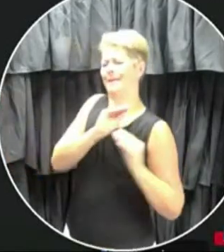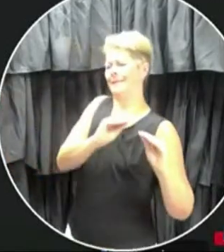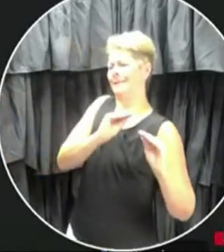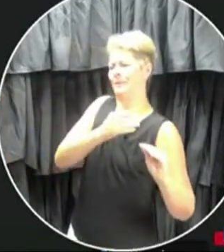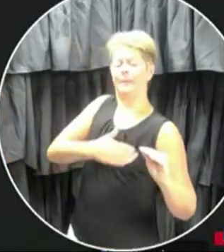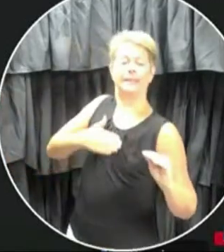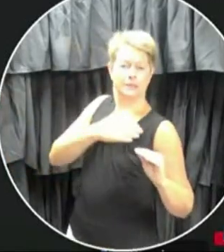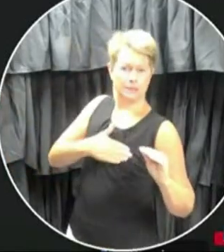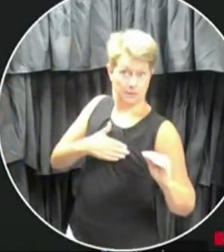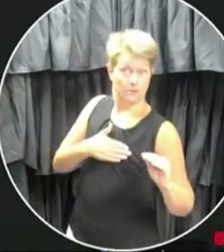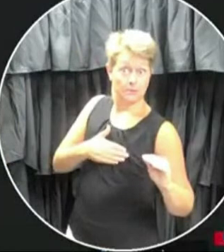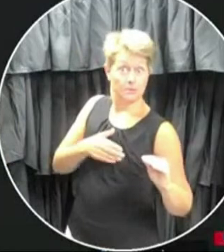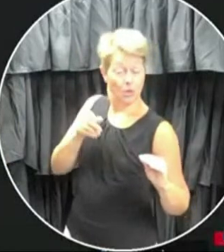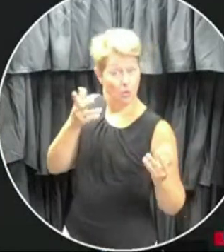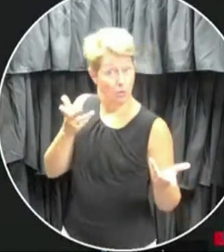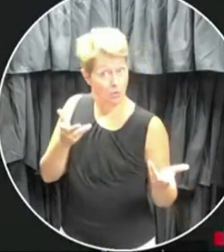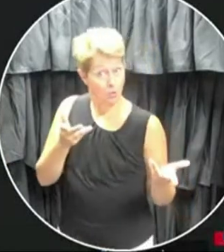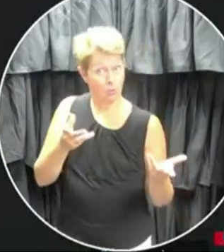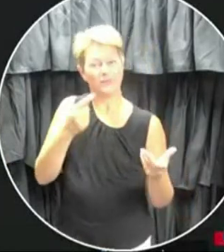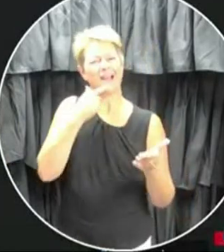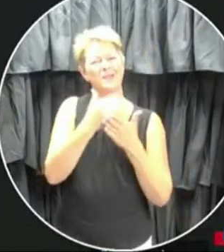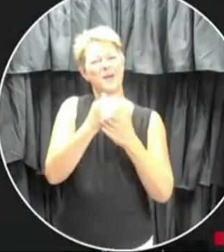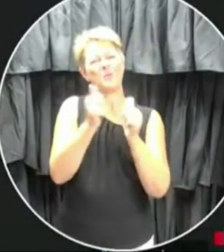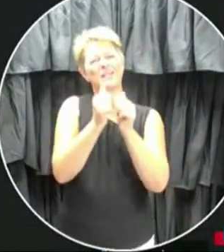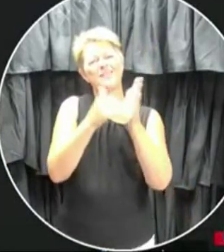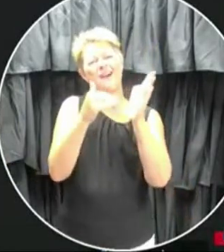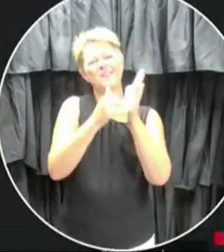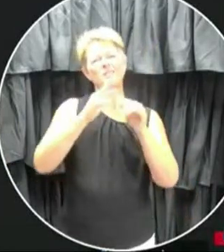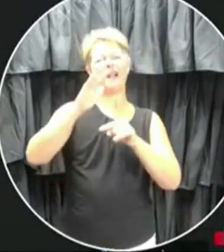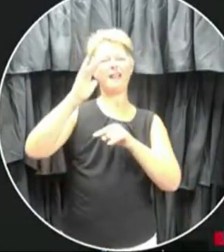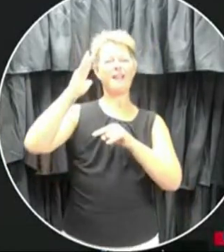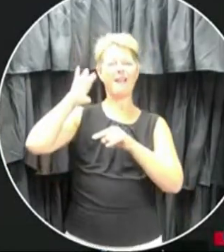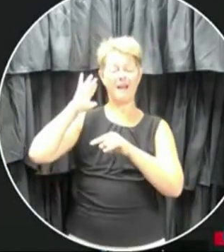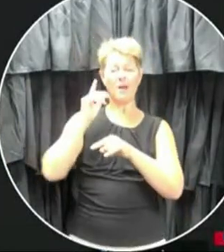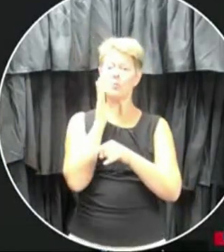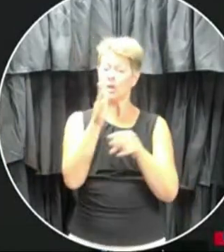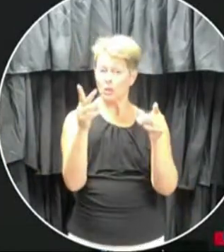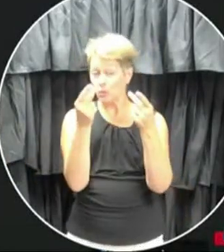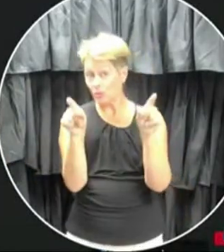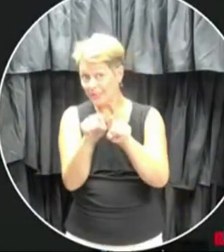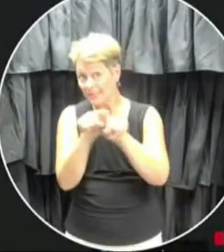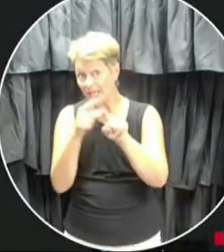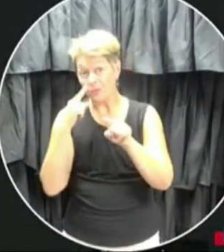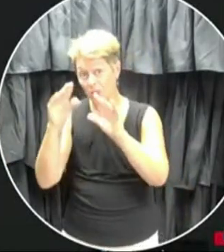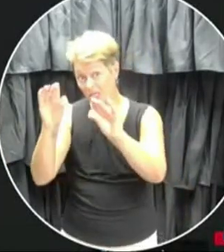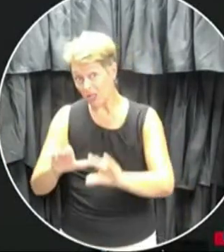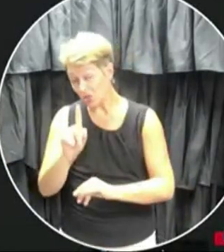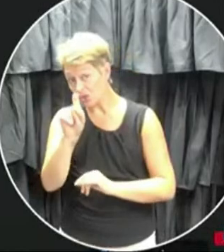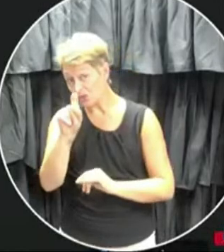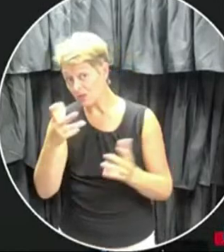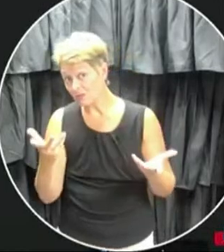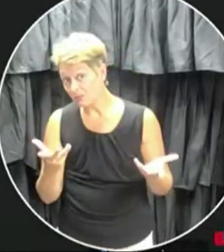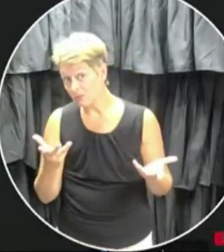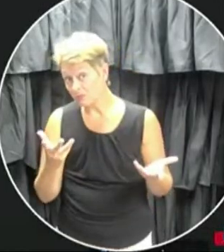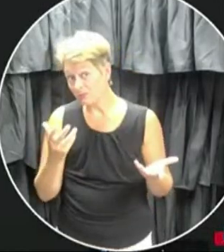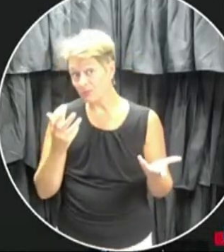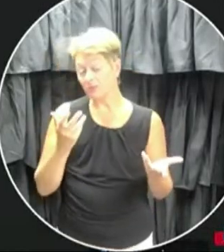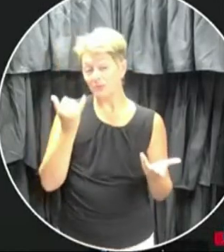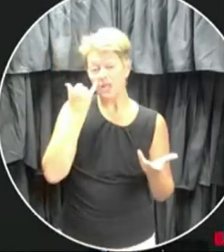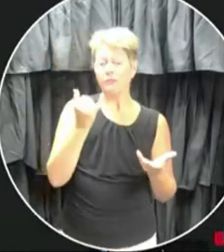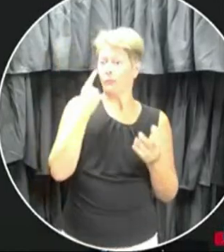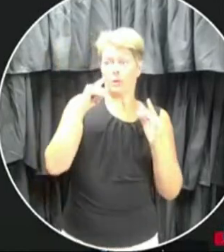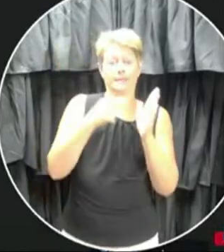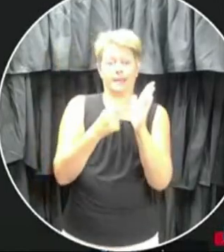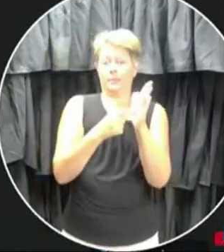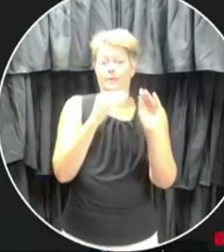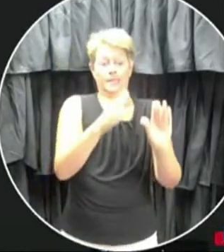outreach to the Department or, you know, to those people, you know, in the event that we do need teachers, you know, in case teachers get sick and,